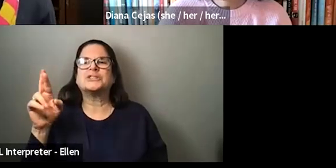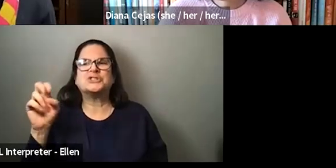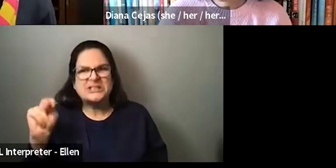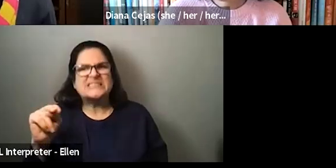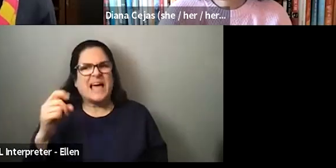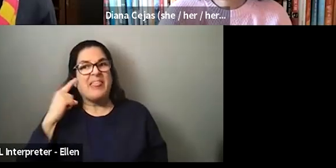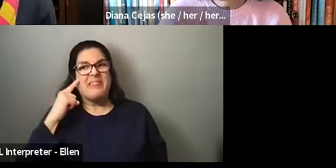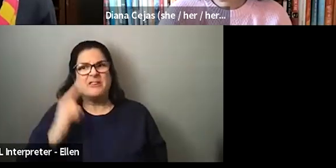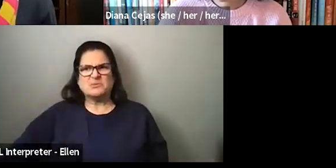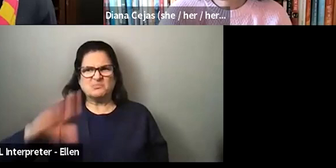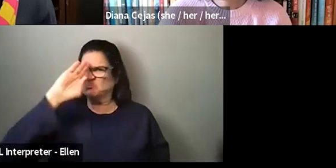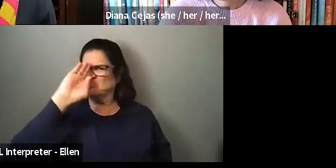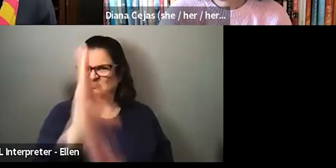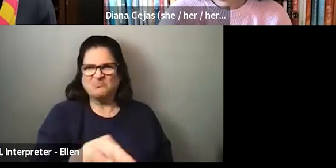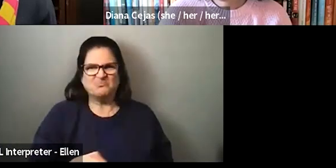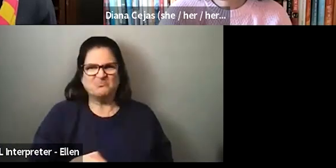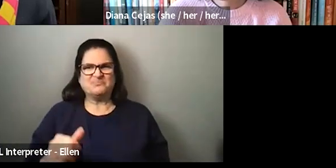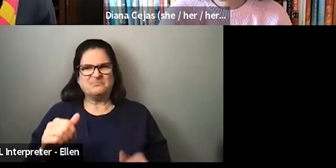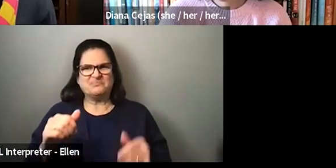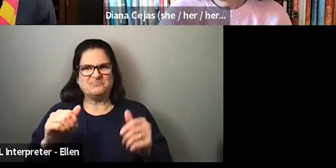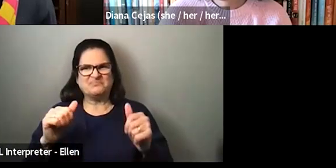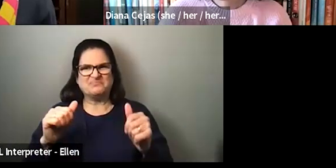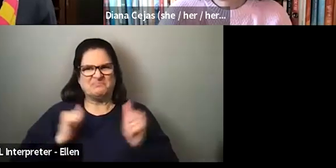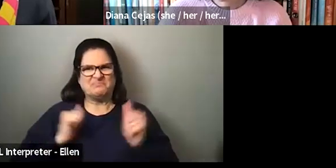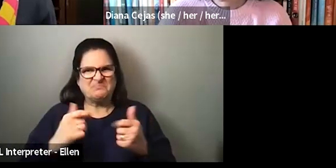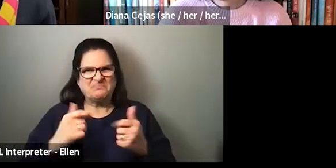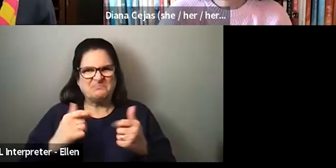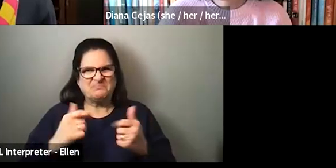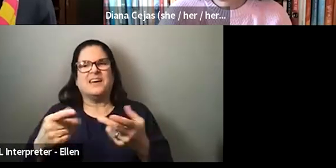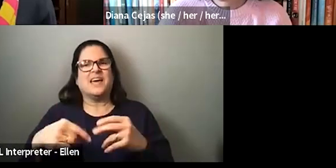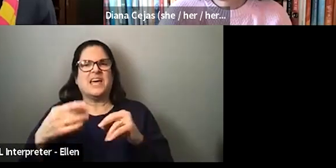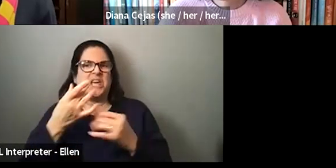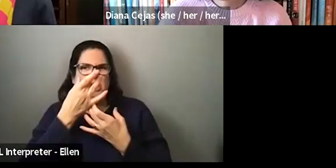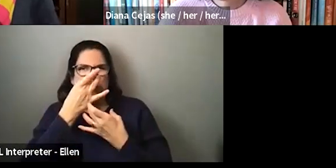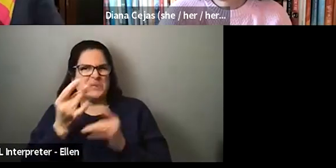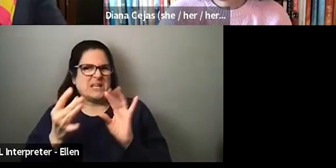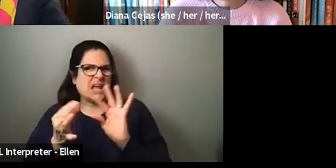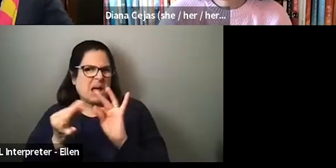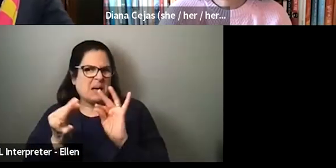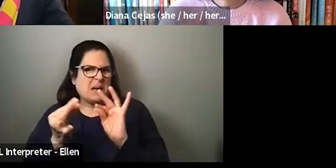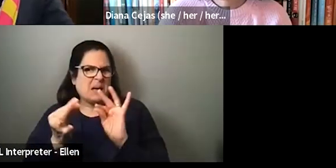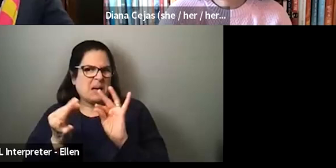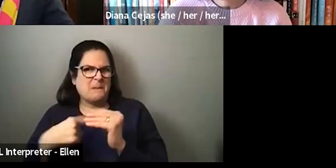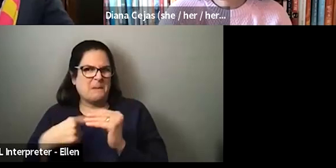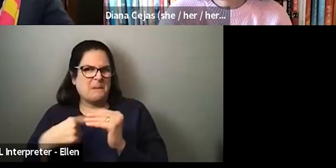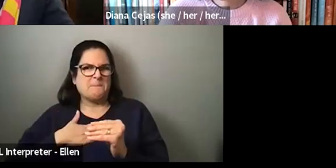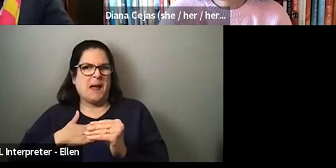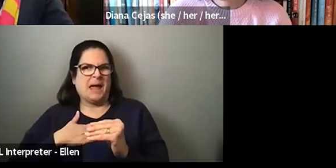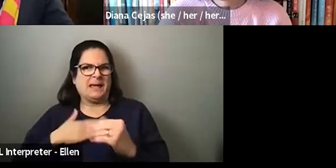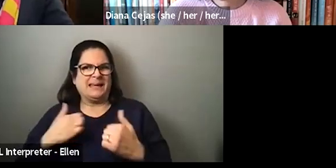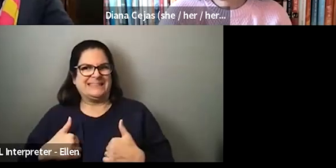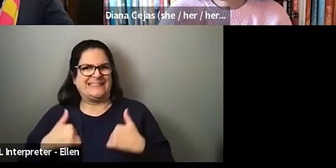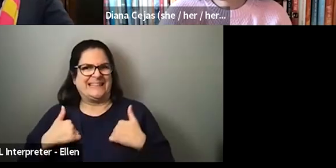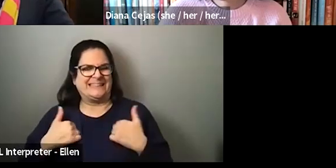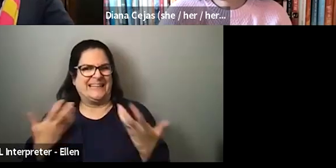interesting commentary about my existence. And I found that this was particularly true in training. Um, I still have,